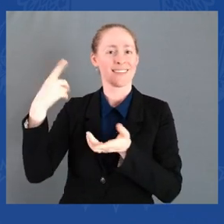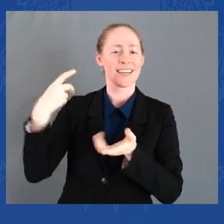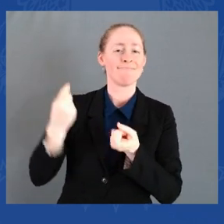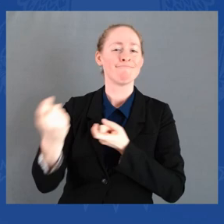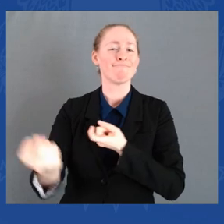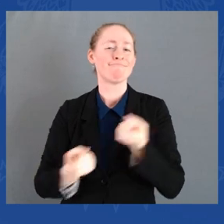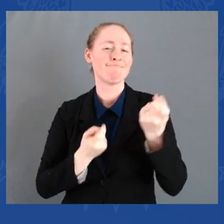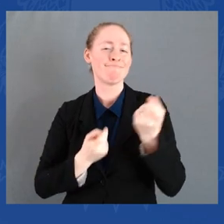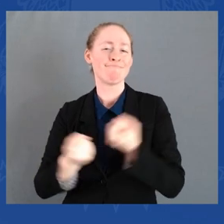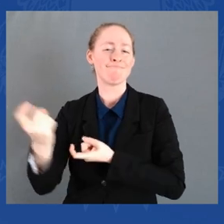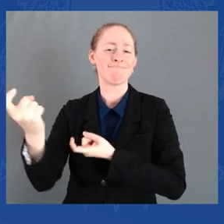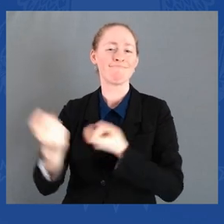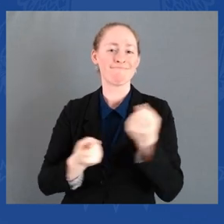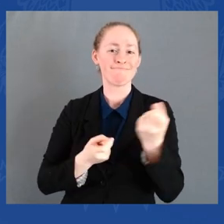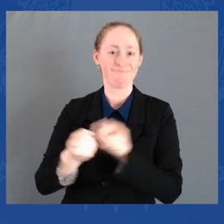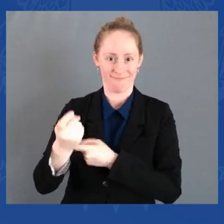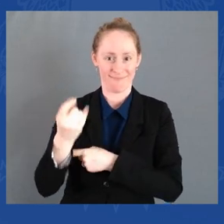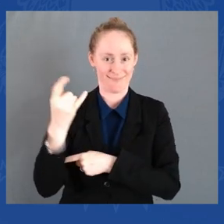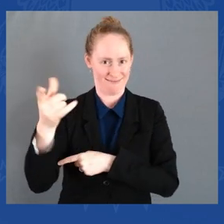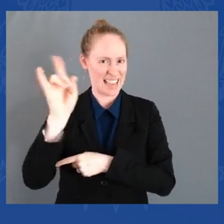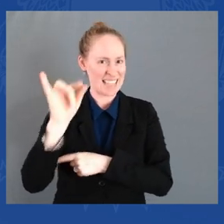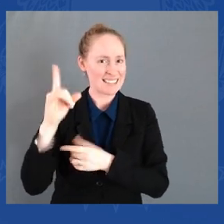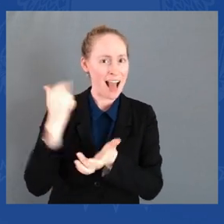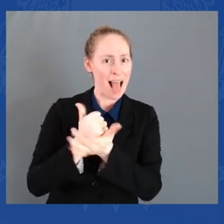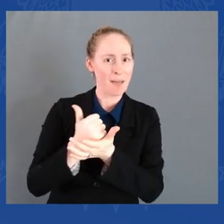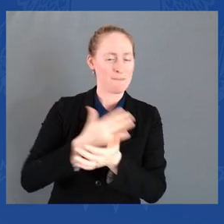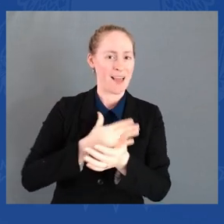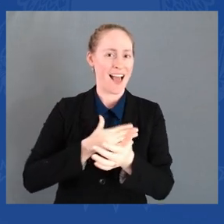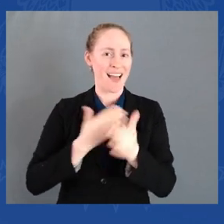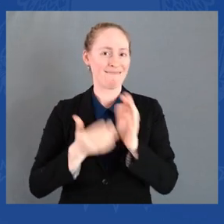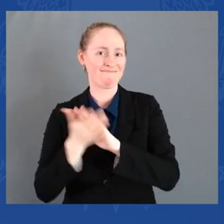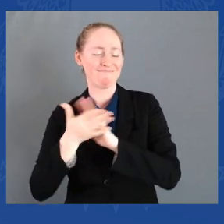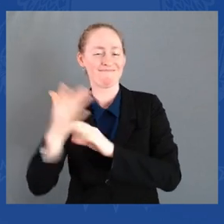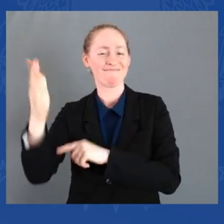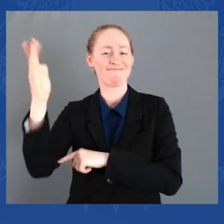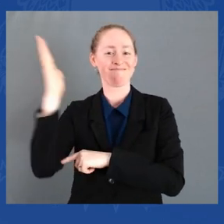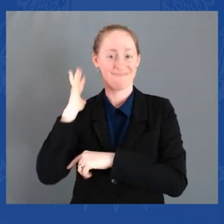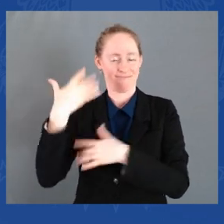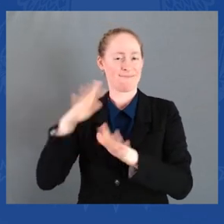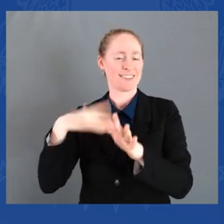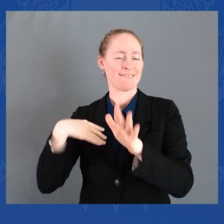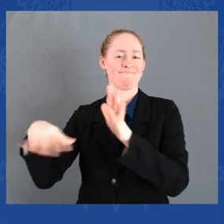and is now my nominee to be ambassador to Belize. Michelle Kwan.